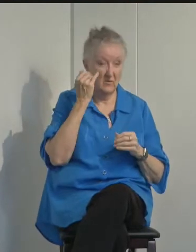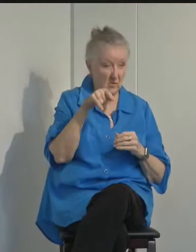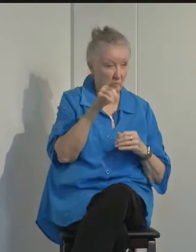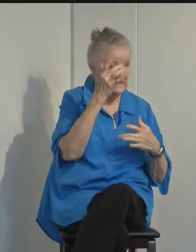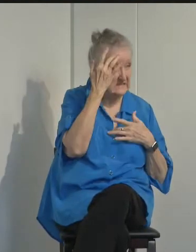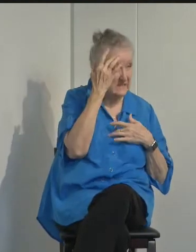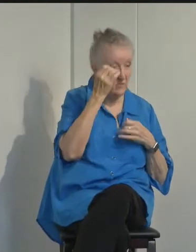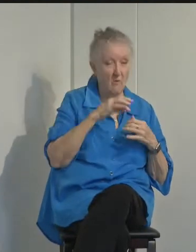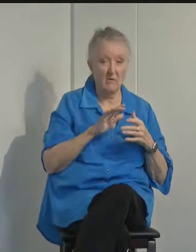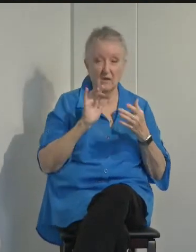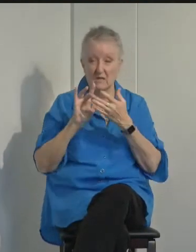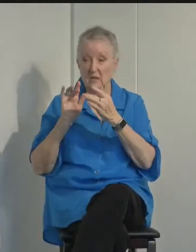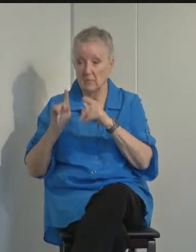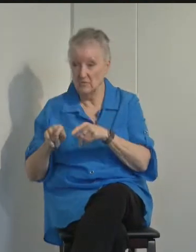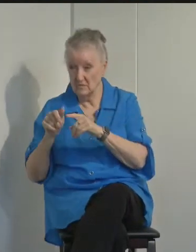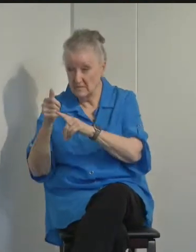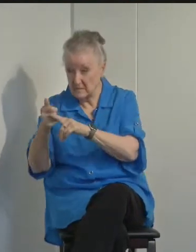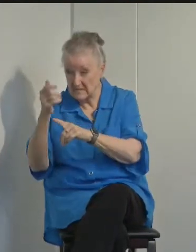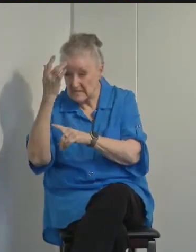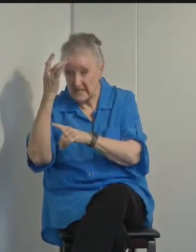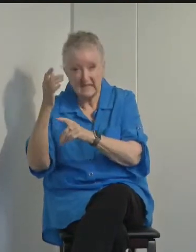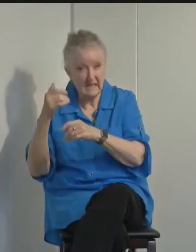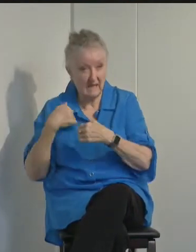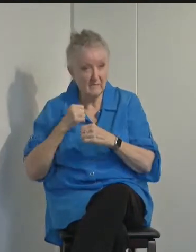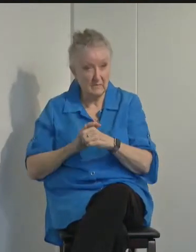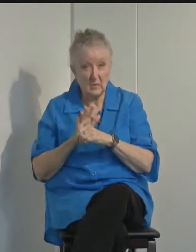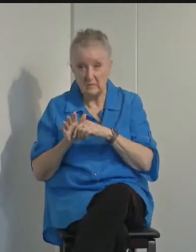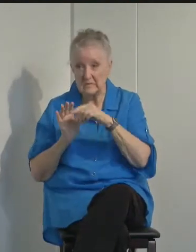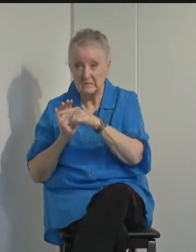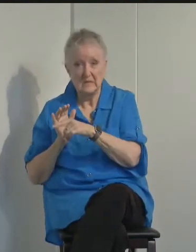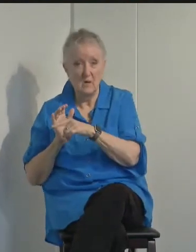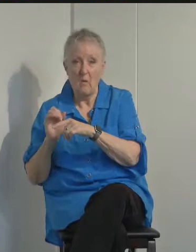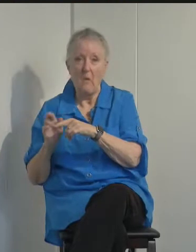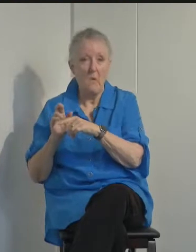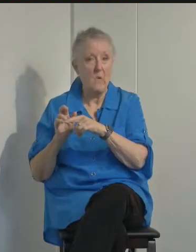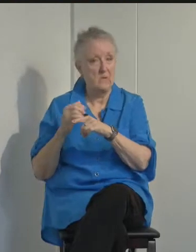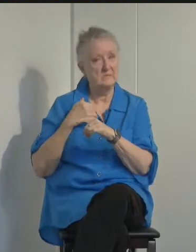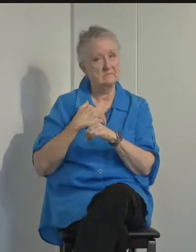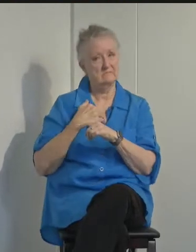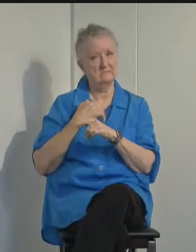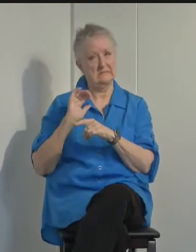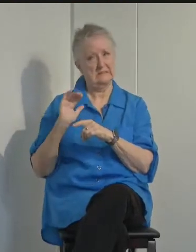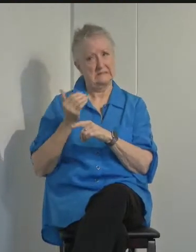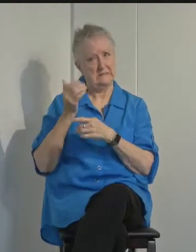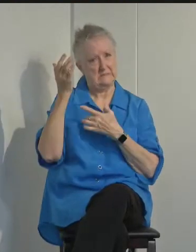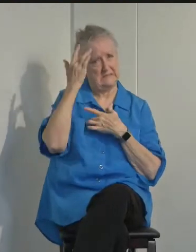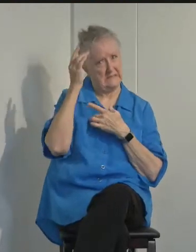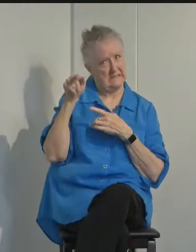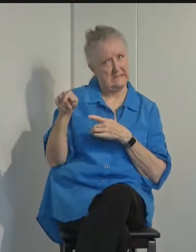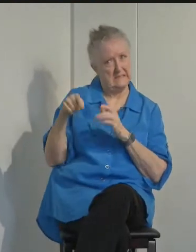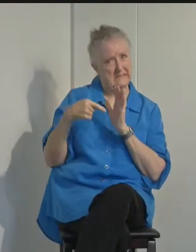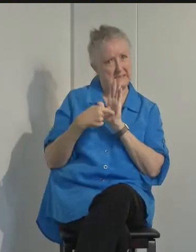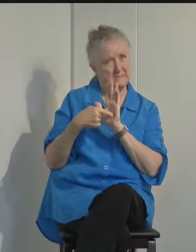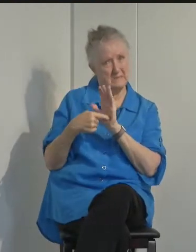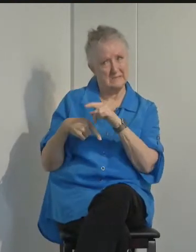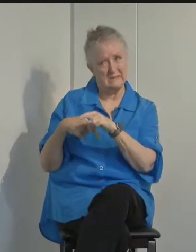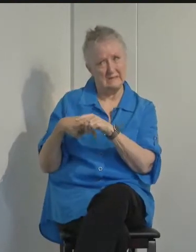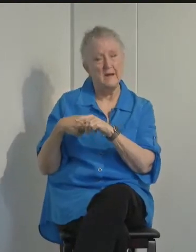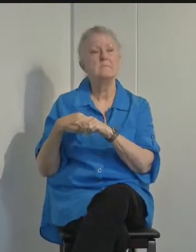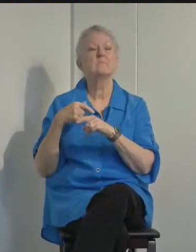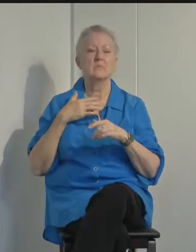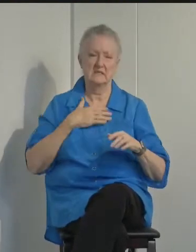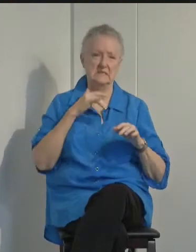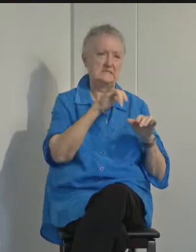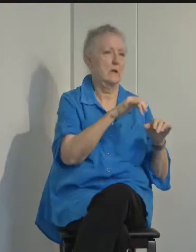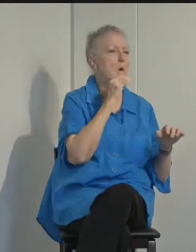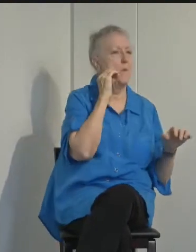in contact with someone who is sick with COVID-19 or who has symptoms of COVID-19, please stay home